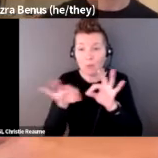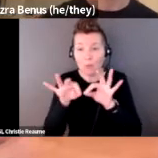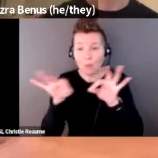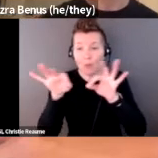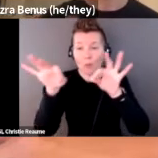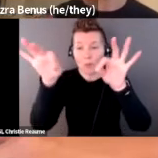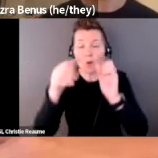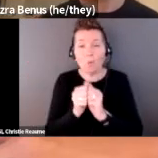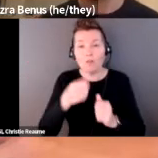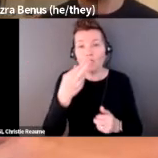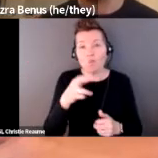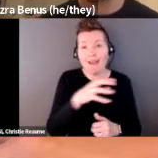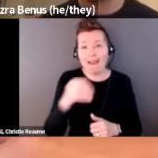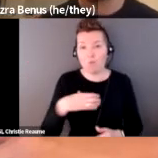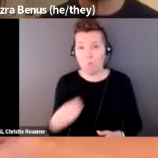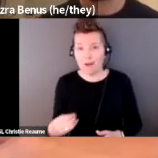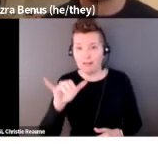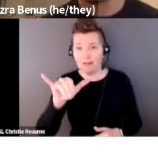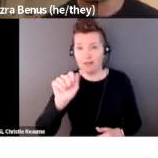And we can go to the next slide.